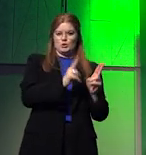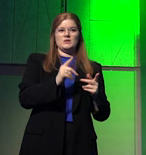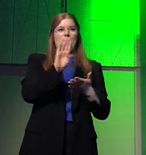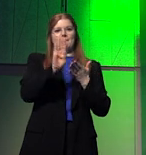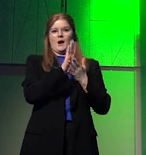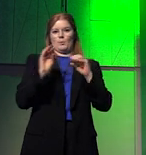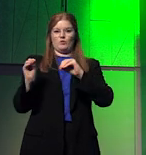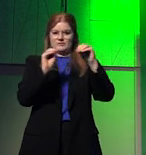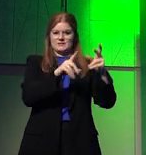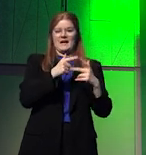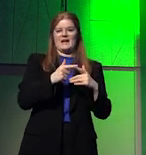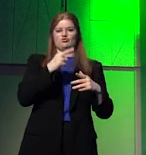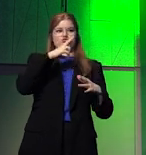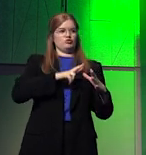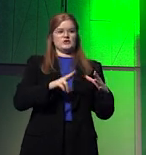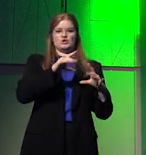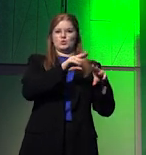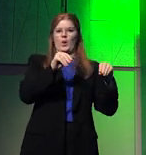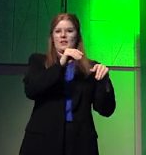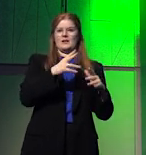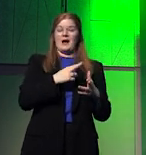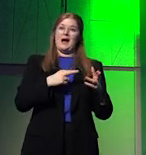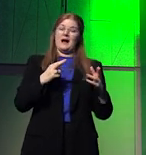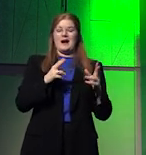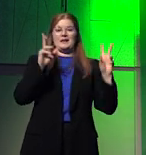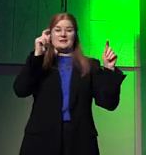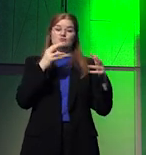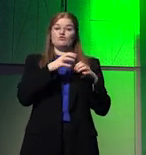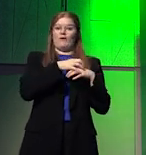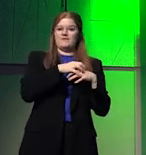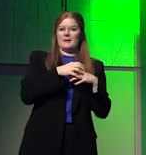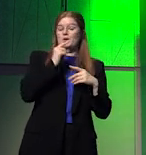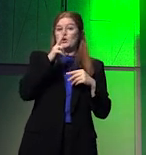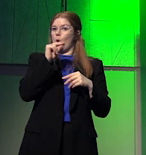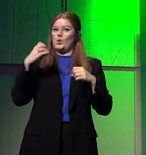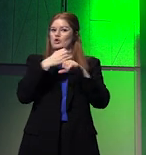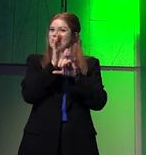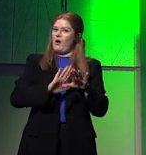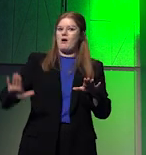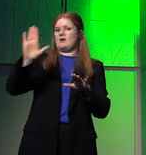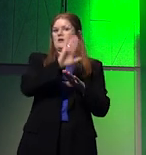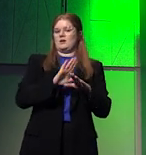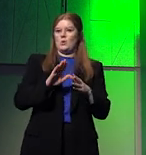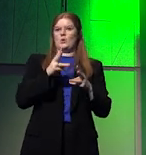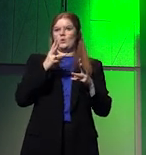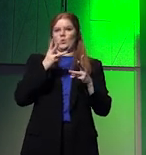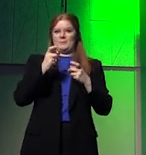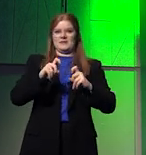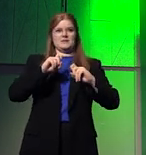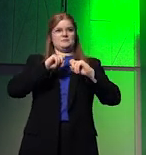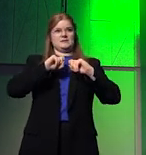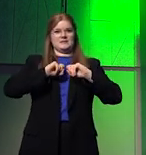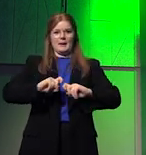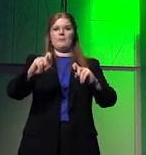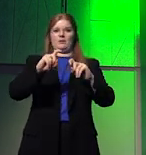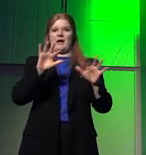and fertility of soils. I insist on the term relative. No nation in the world will escape the structural instability and shocks